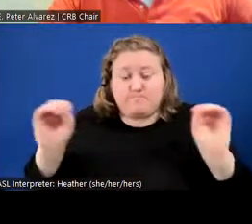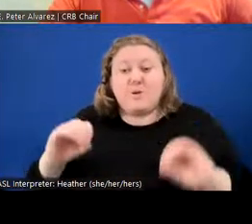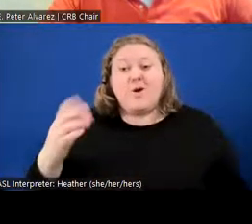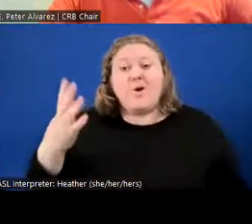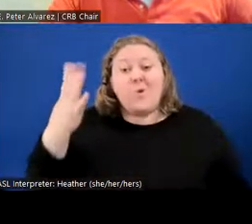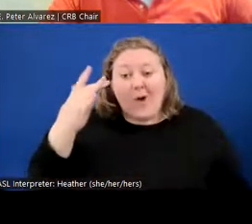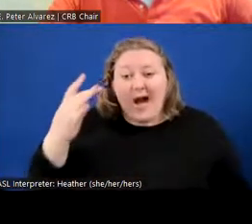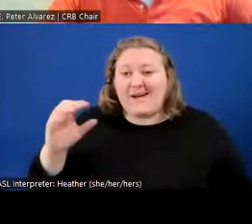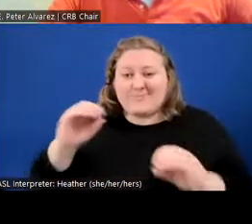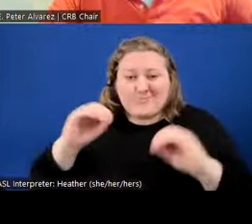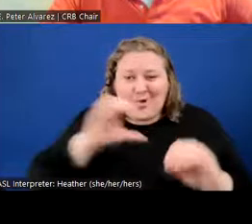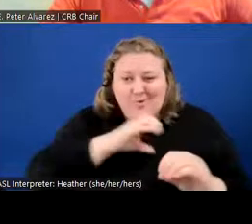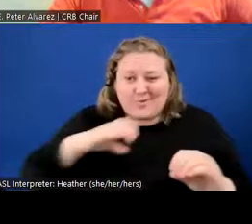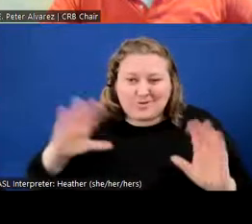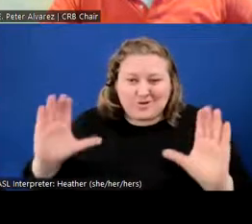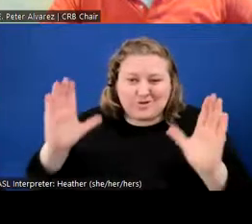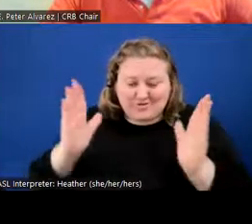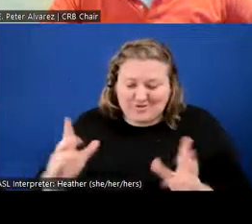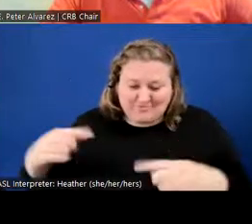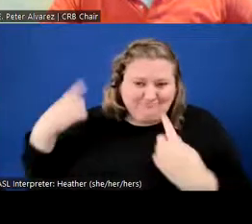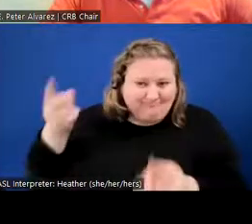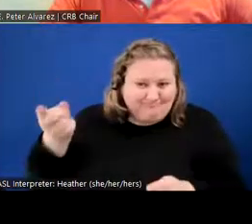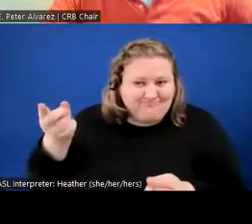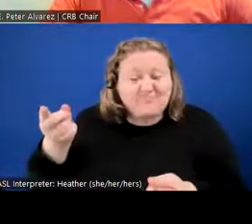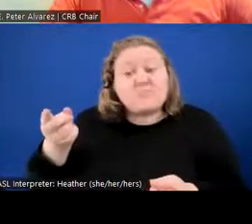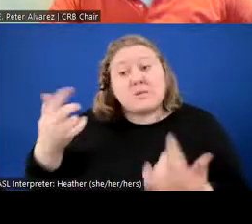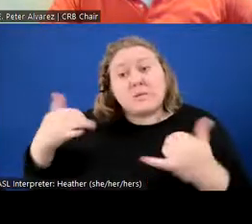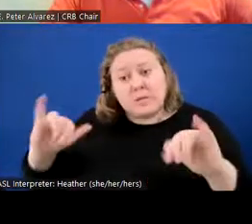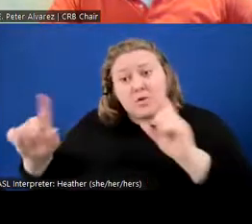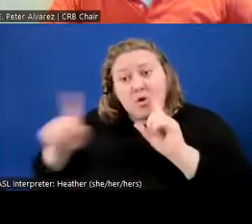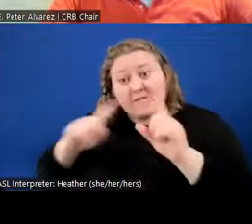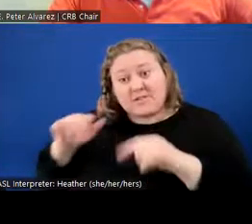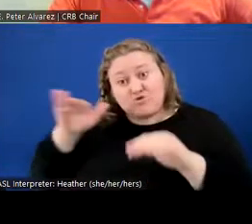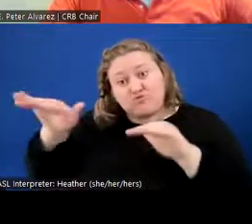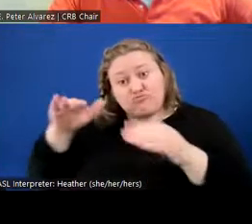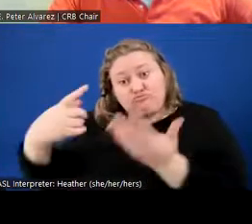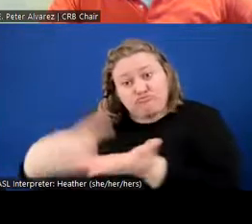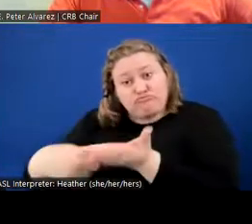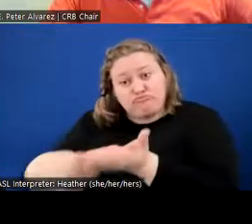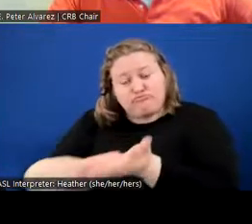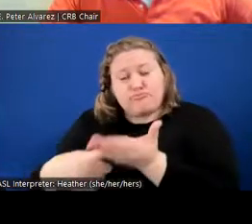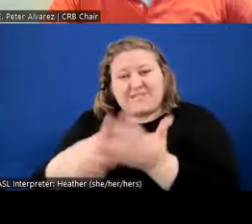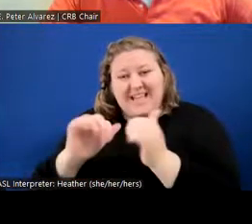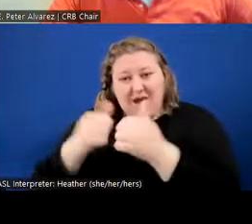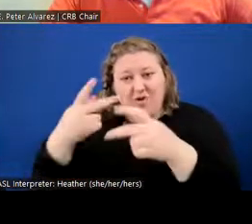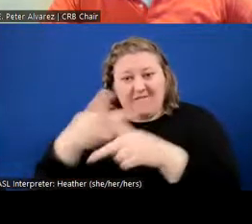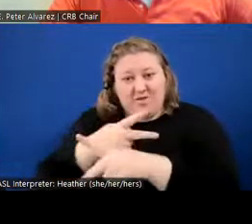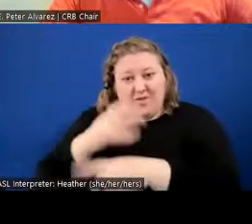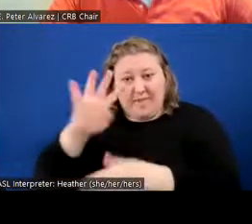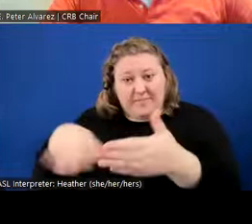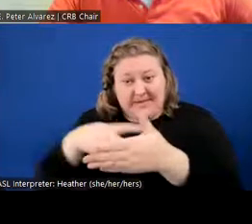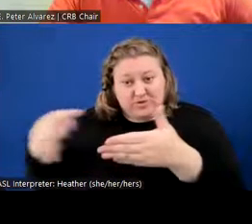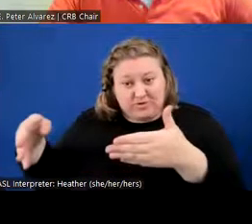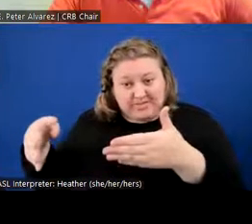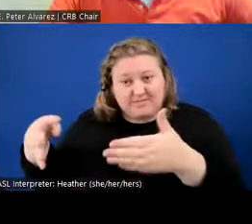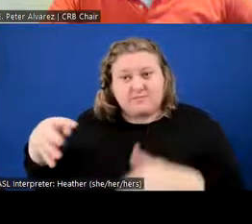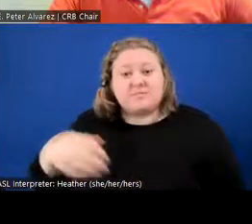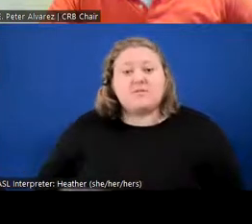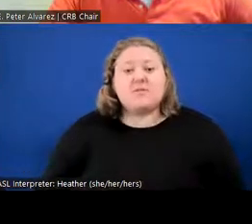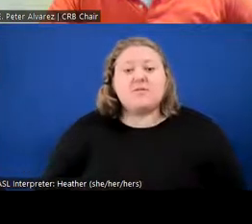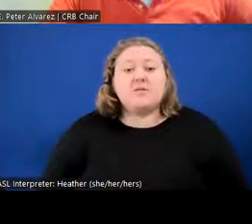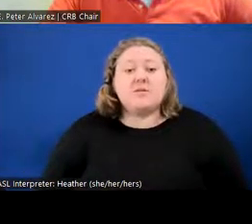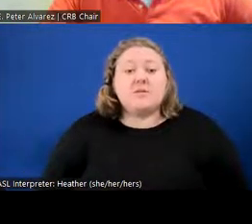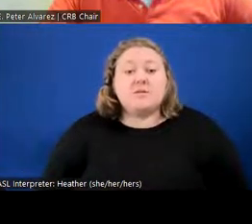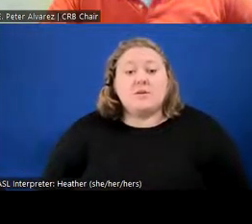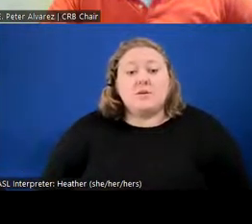commissioner. That conversation is ongoing to get that matrix. So where it says none – none of the complaints from